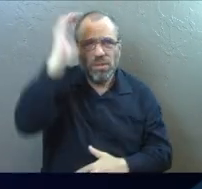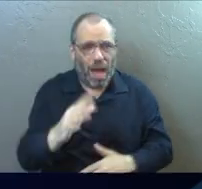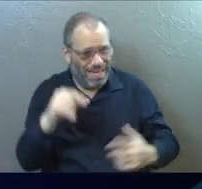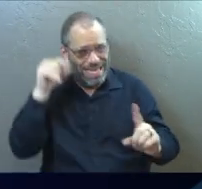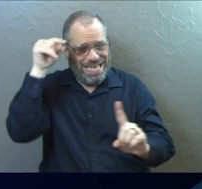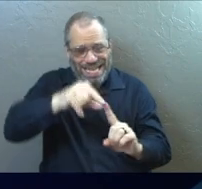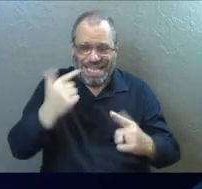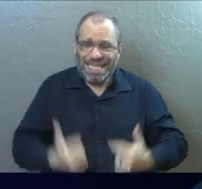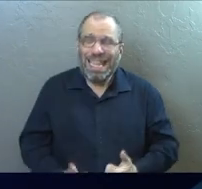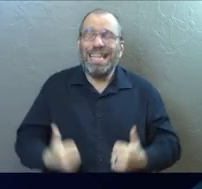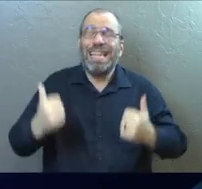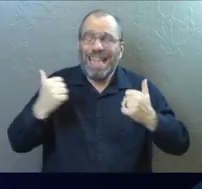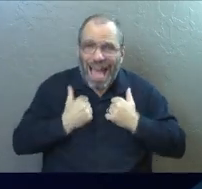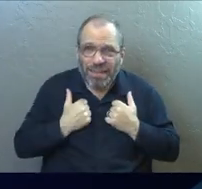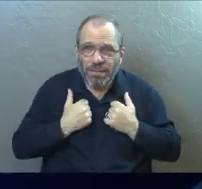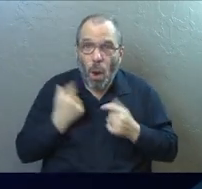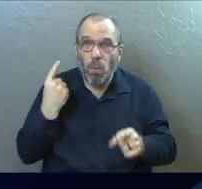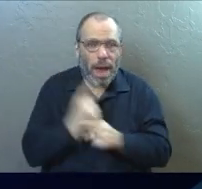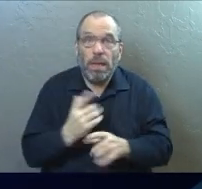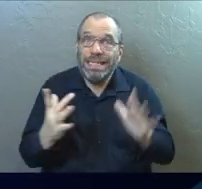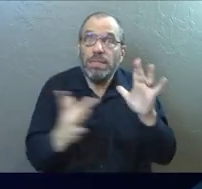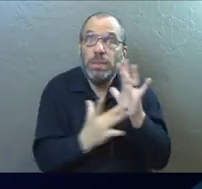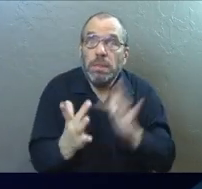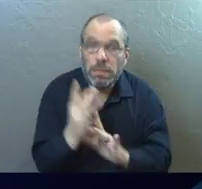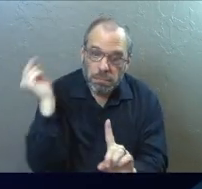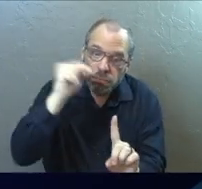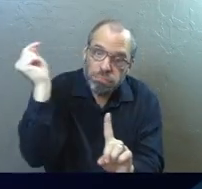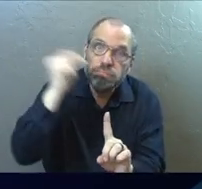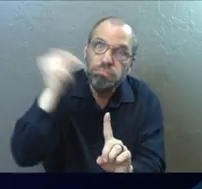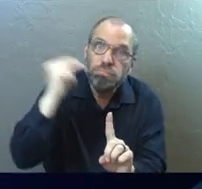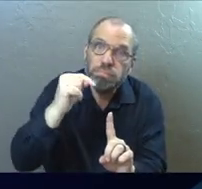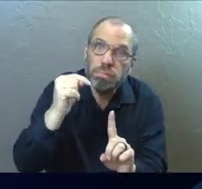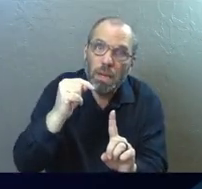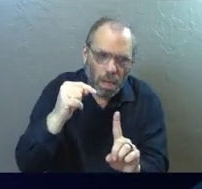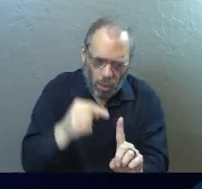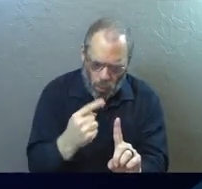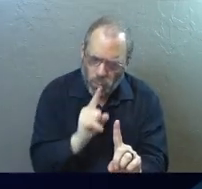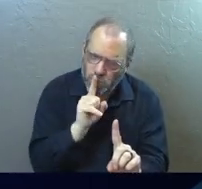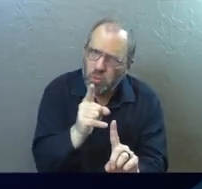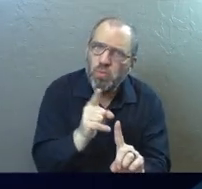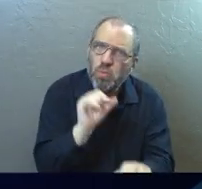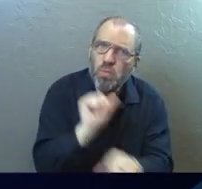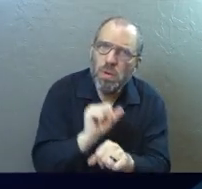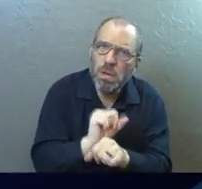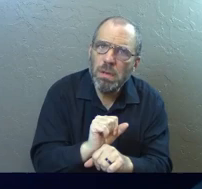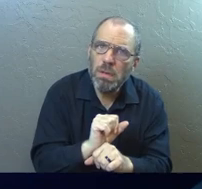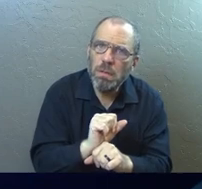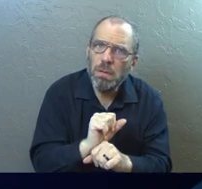to be the life. This was Jesus. How do we know his claims were true?